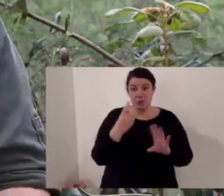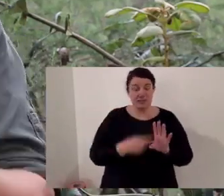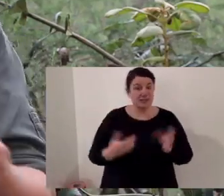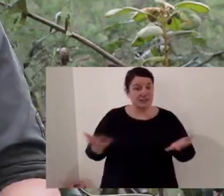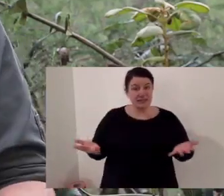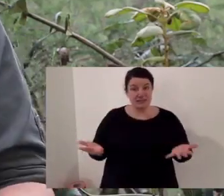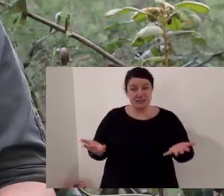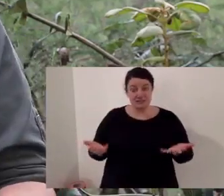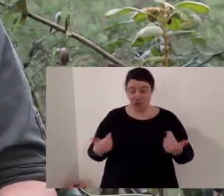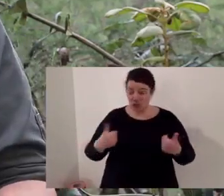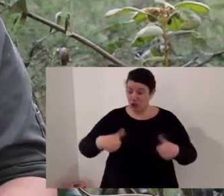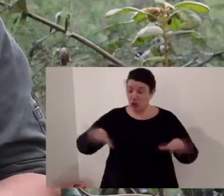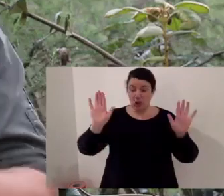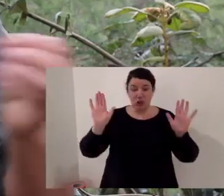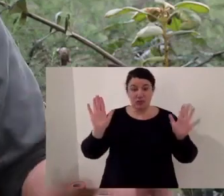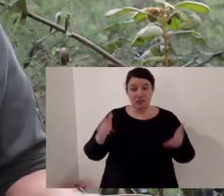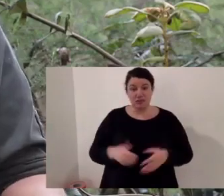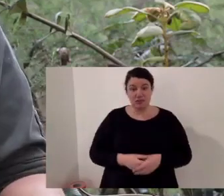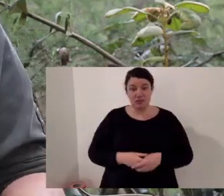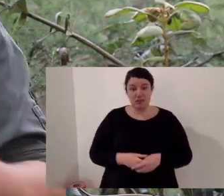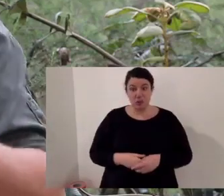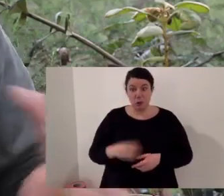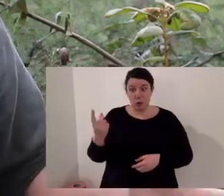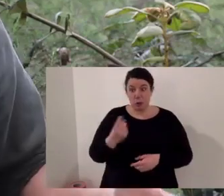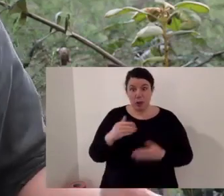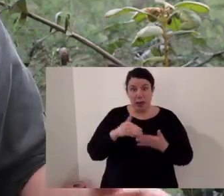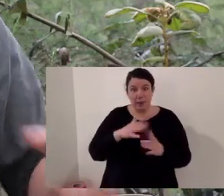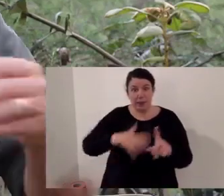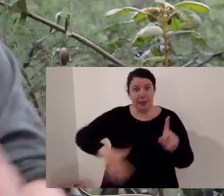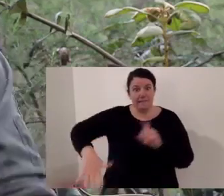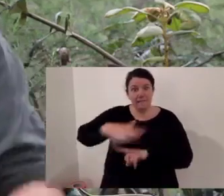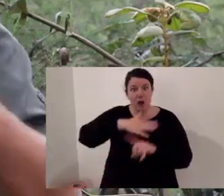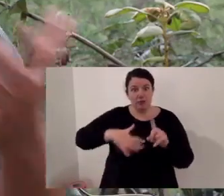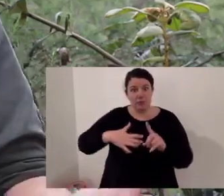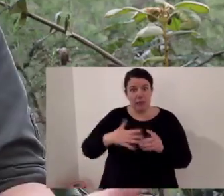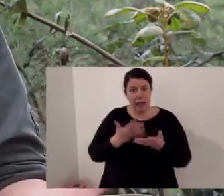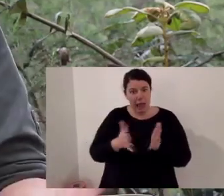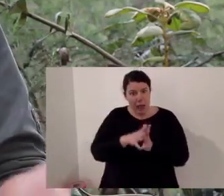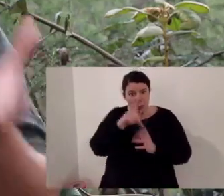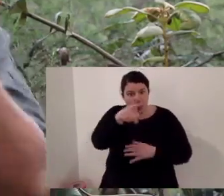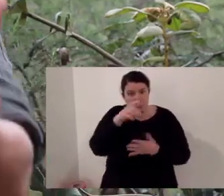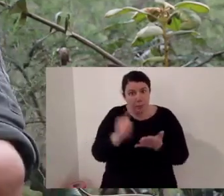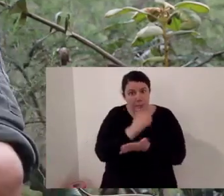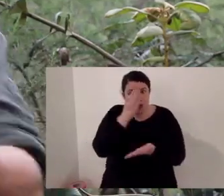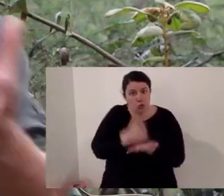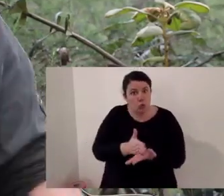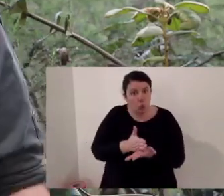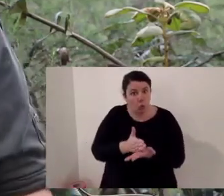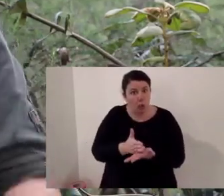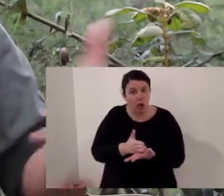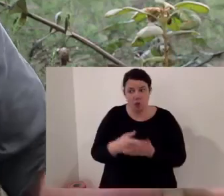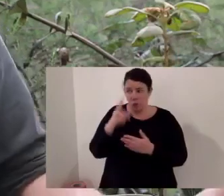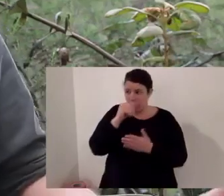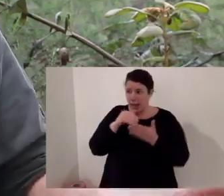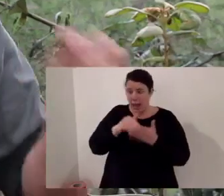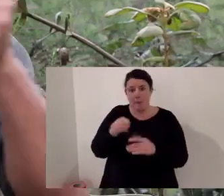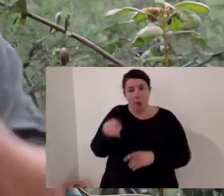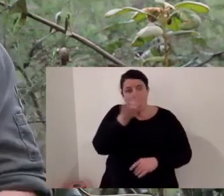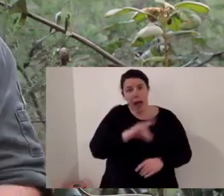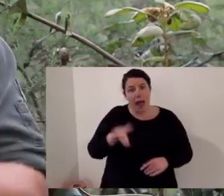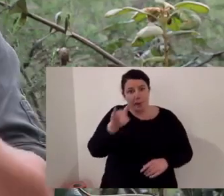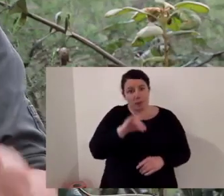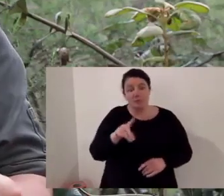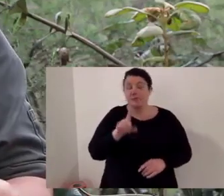extinction is permanent we won't see them again they're gone. Who's doing their role? How are you helping to make sure that they're out there?